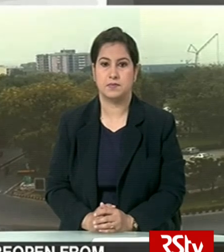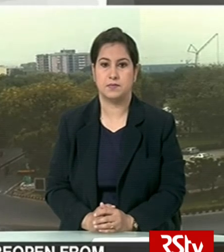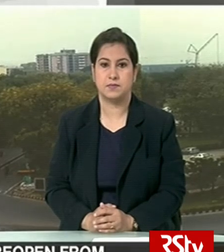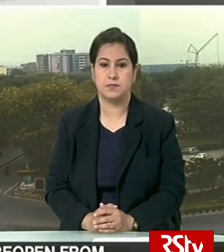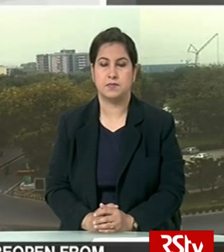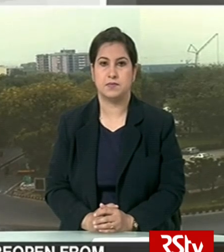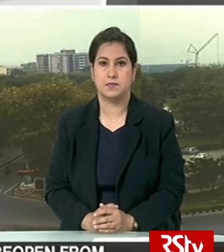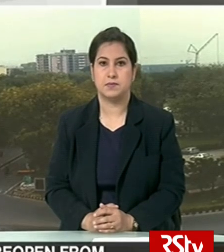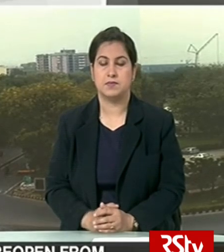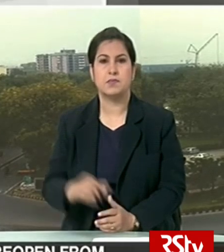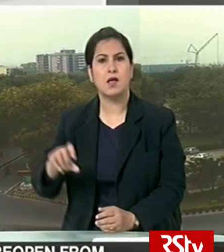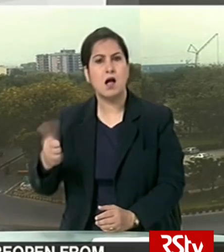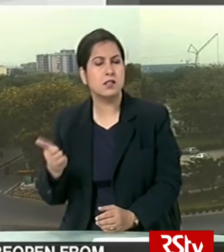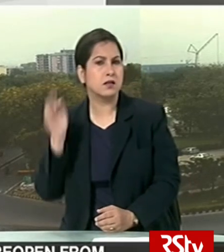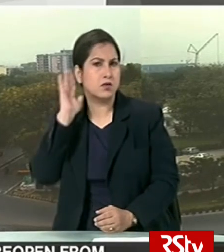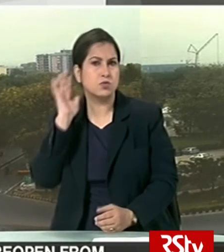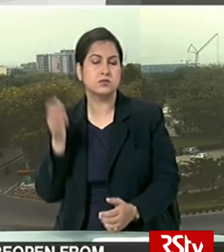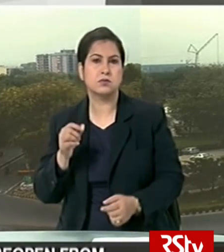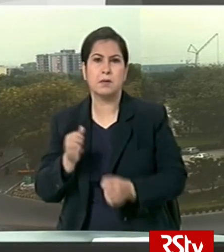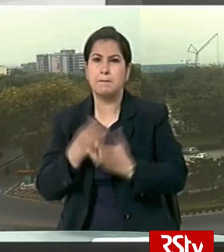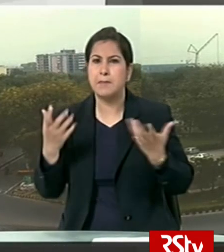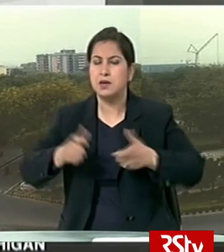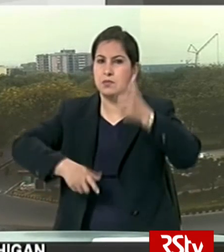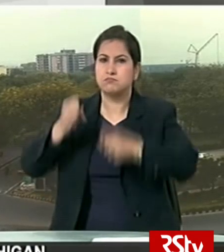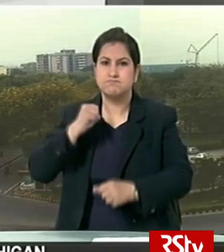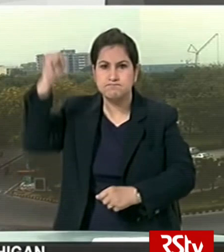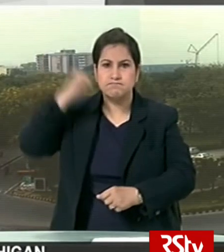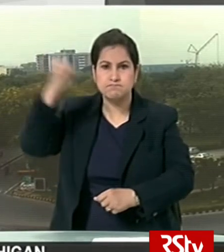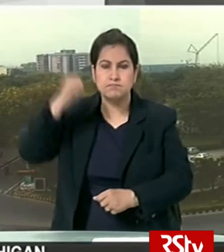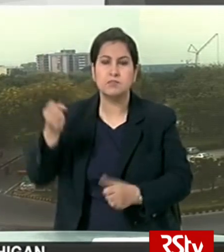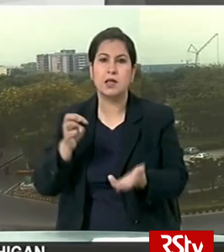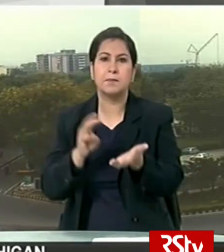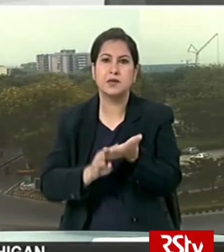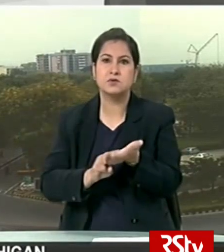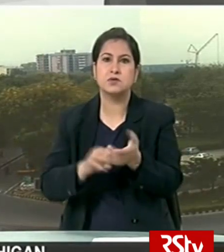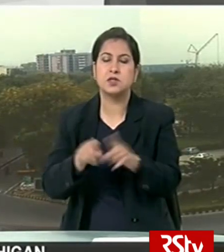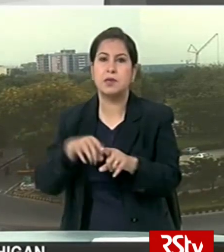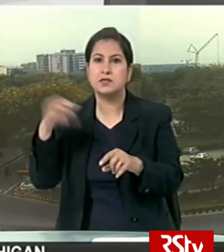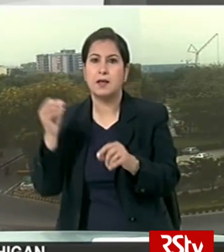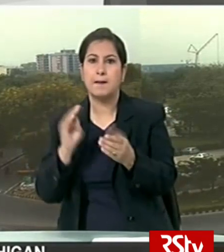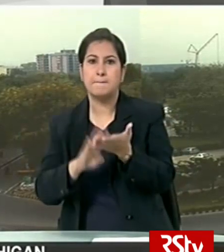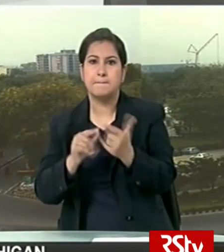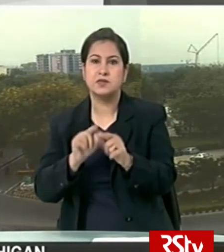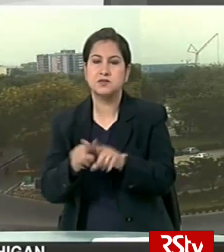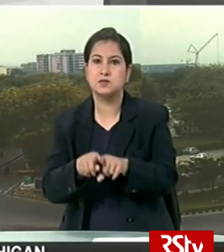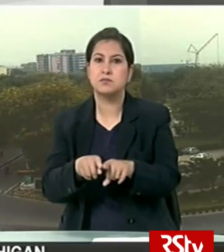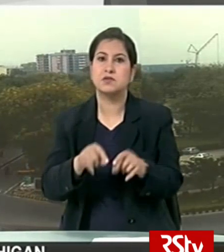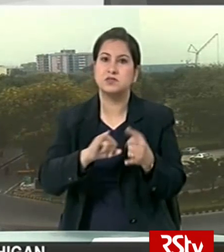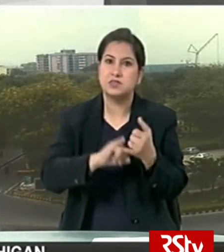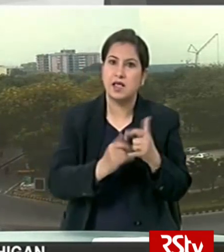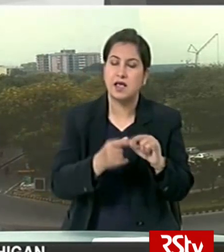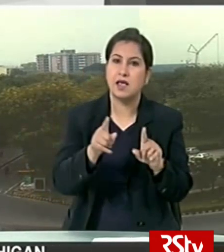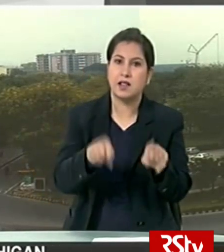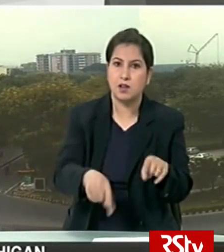In other updates, hundreds protested in Minnesota and Michigan against the stay-at-home orders and